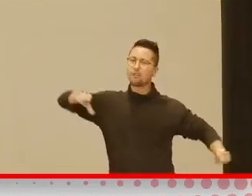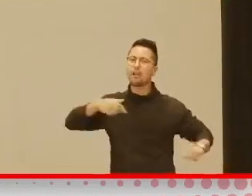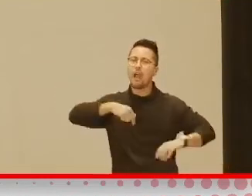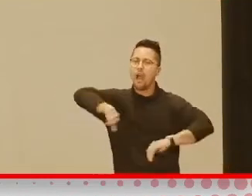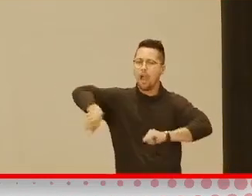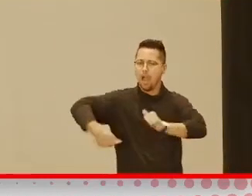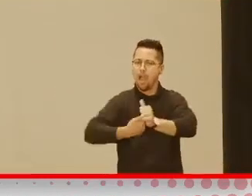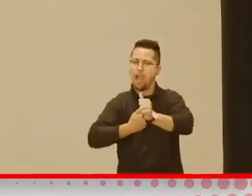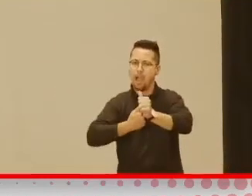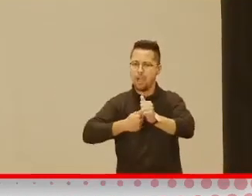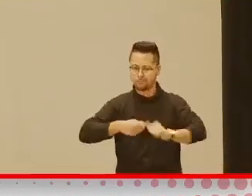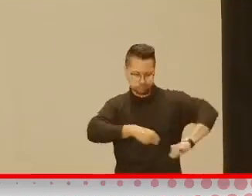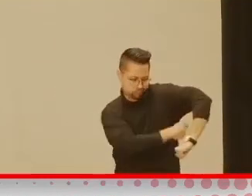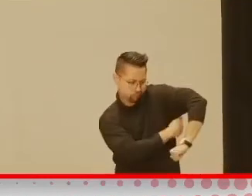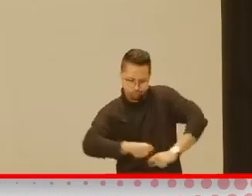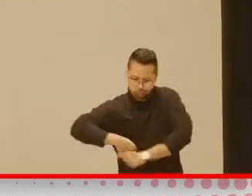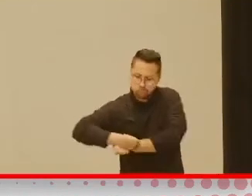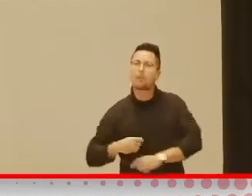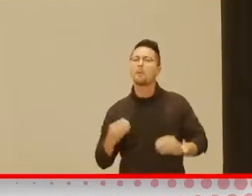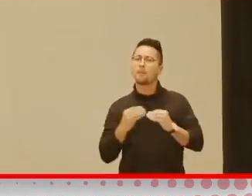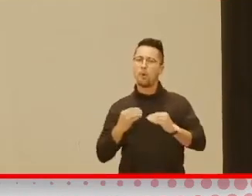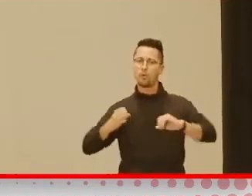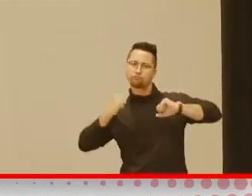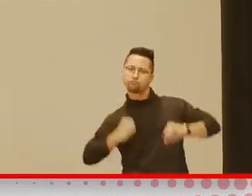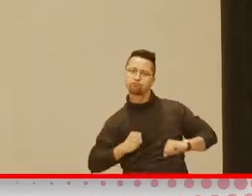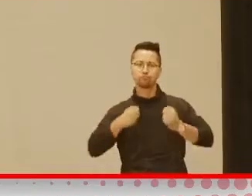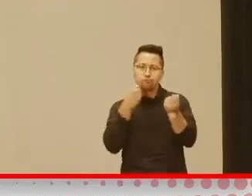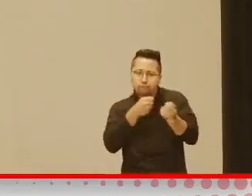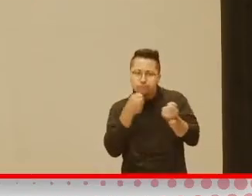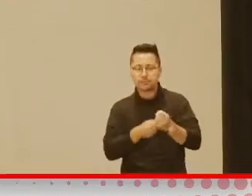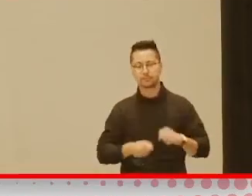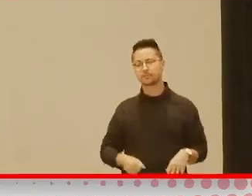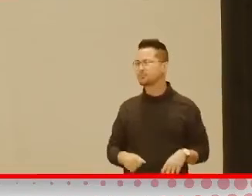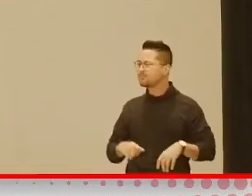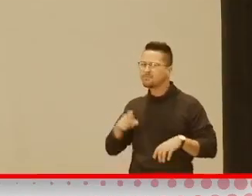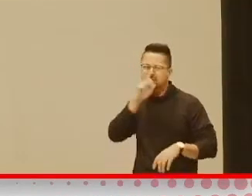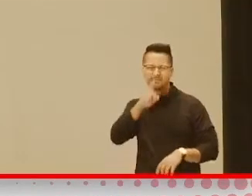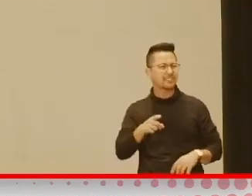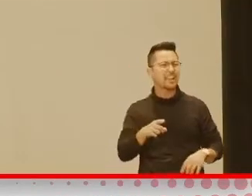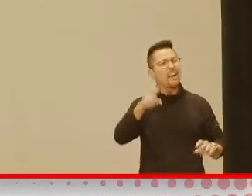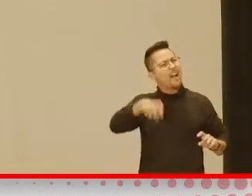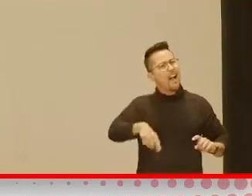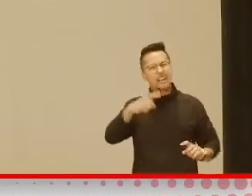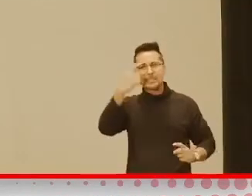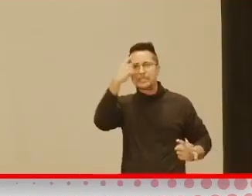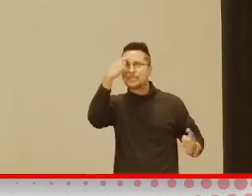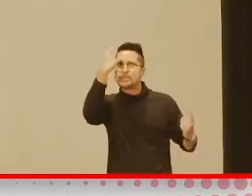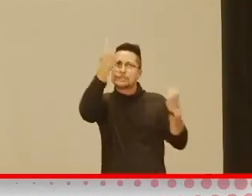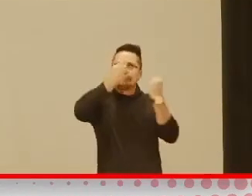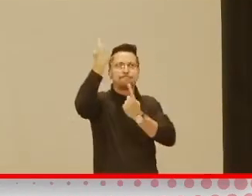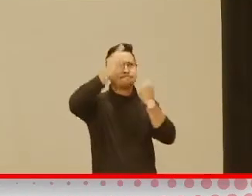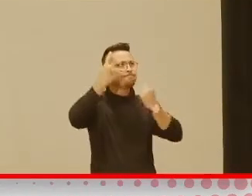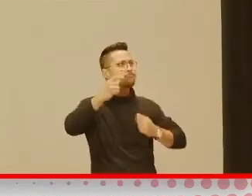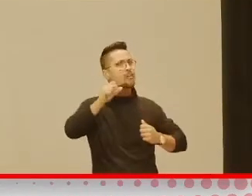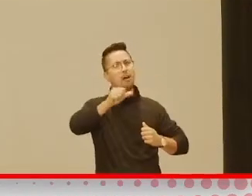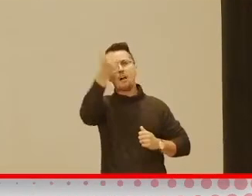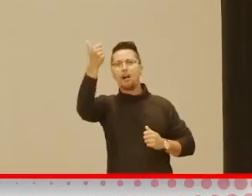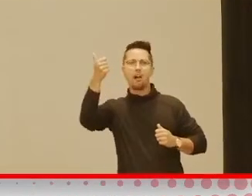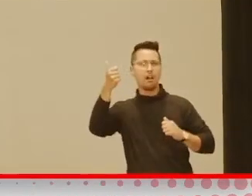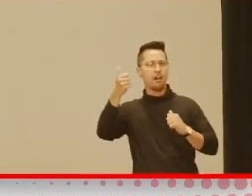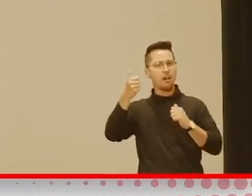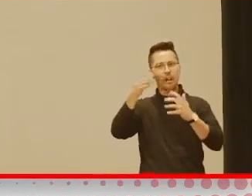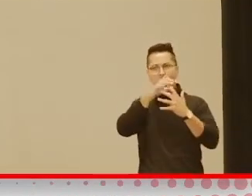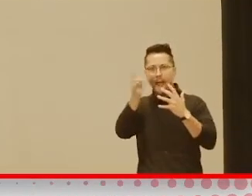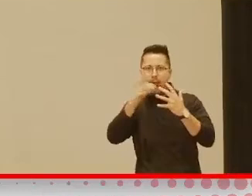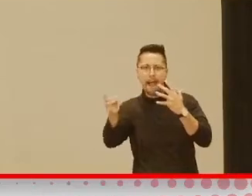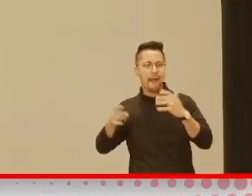So there's a lot of things like this that you can, you know, just kind of think outside the box a little bit rather than going right